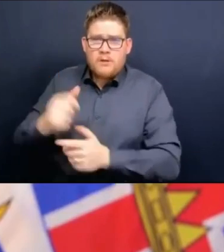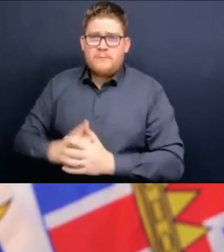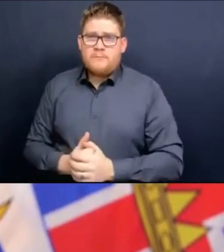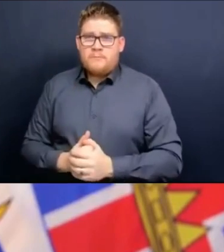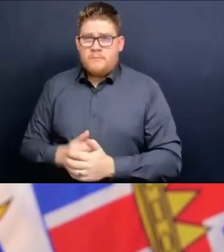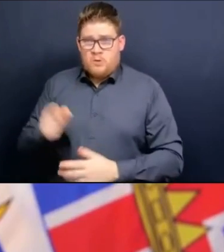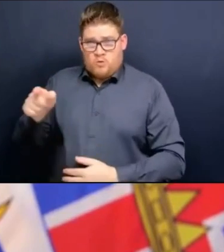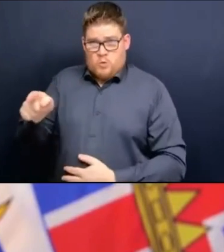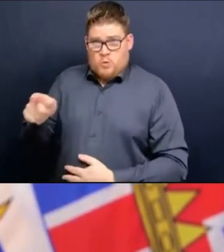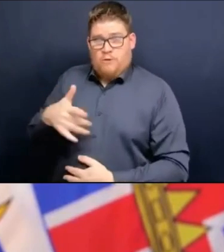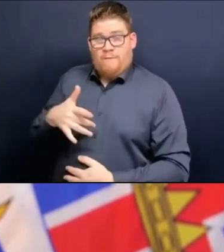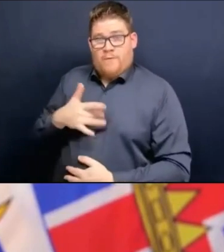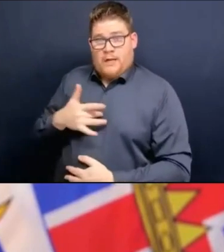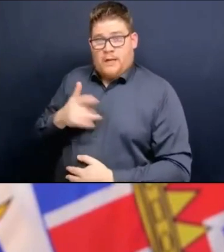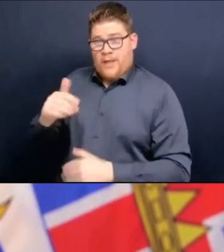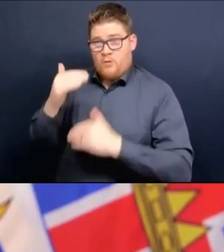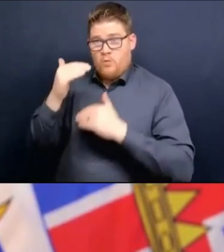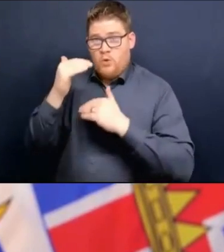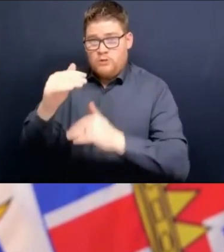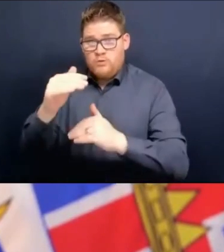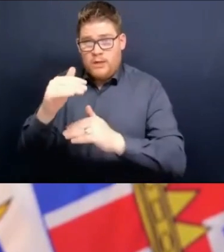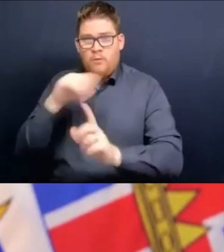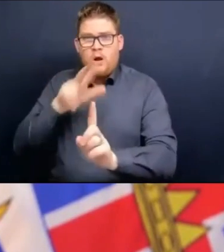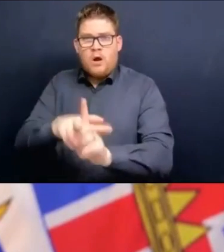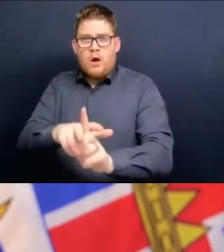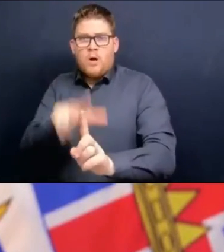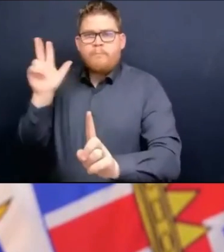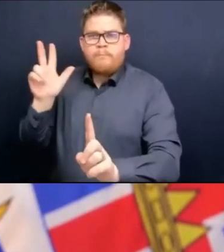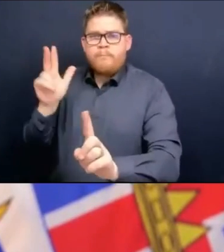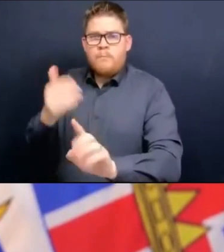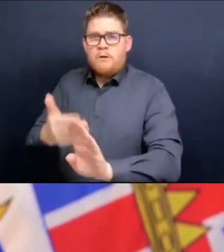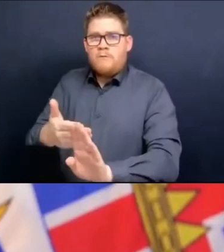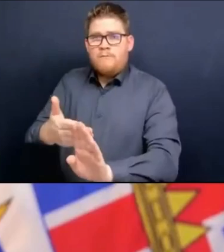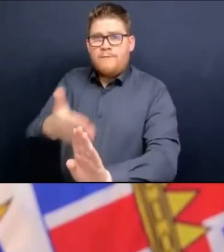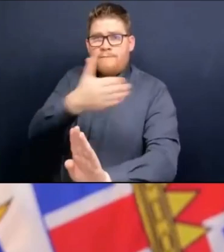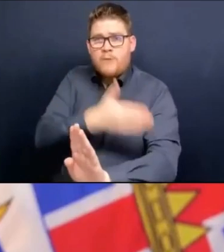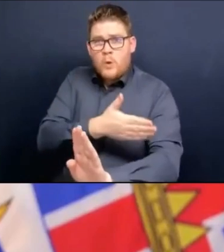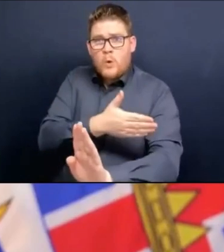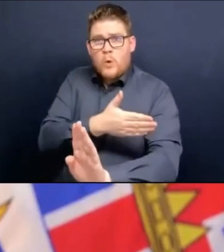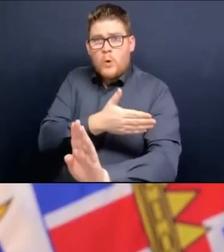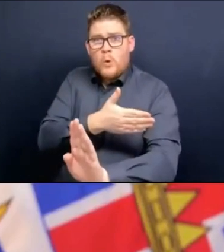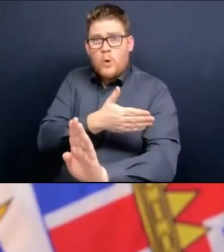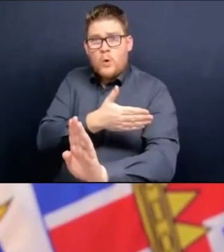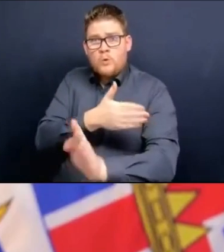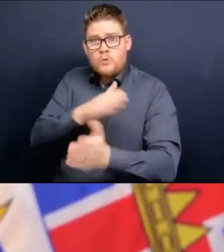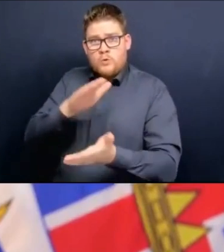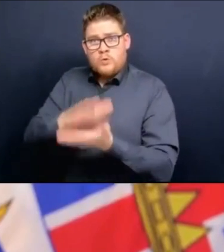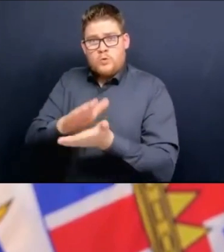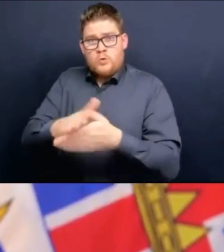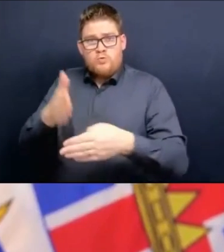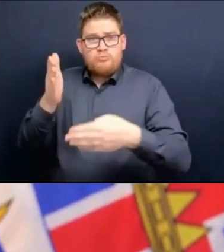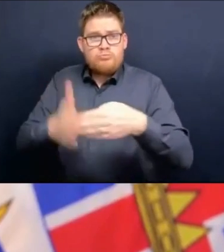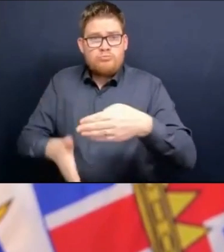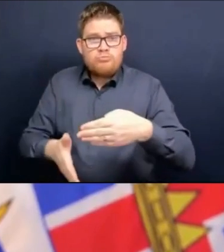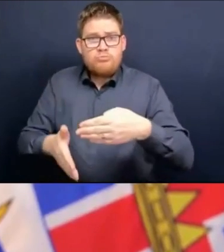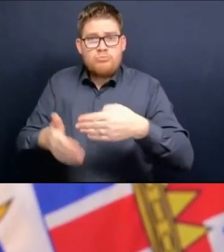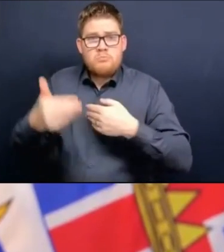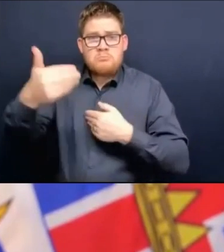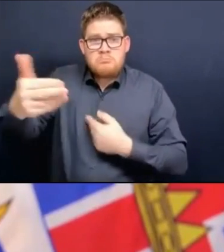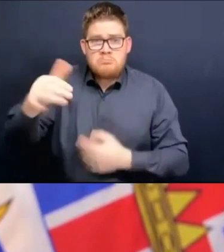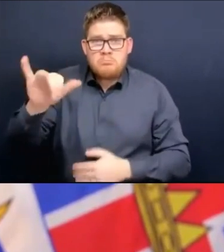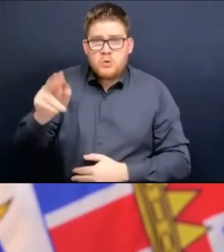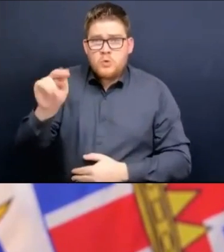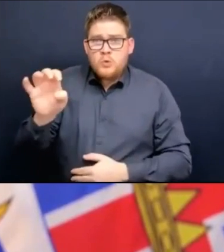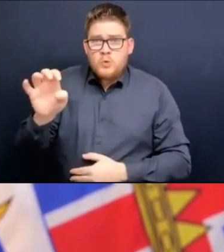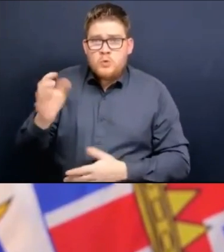end of the school year? There are parents in BC who say they've never been inside the school their child attends to